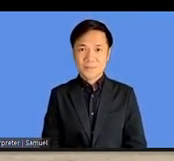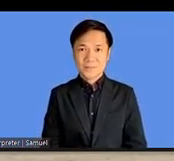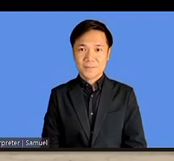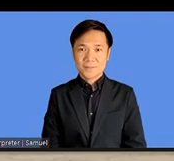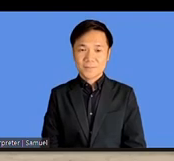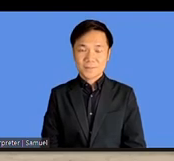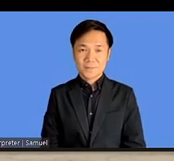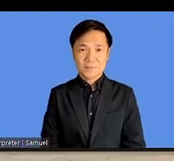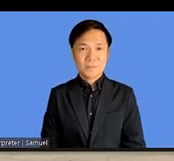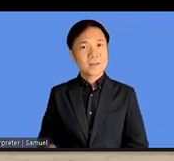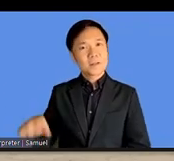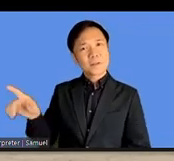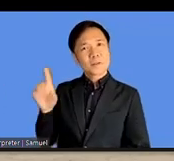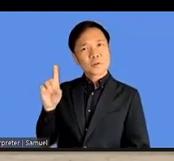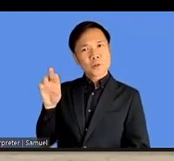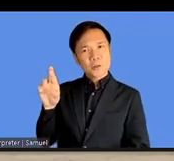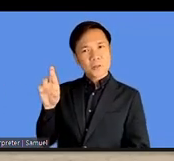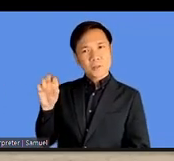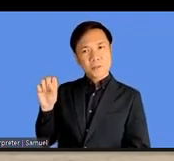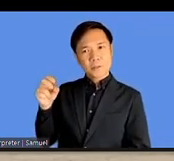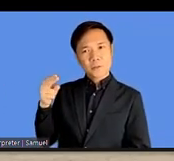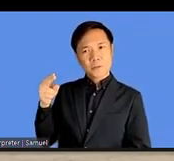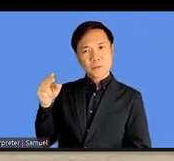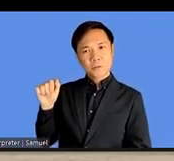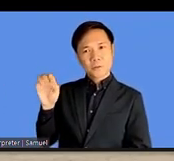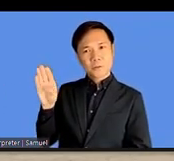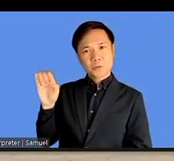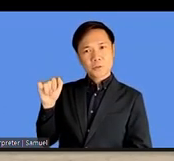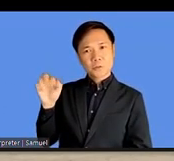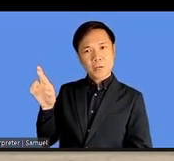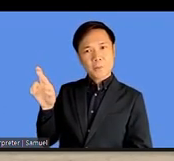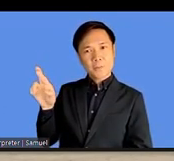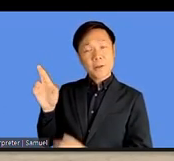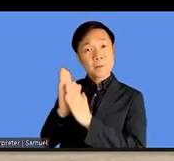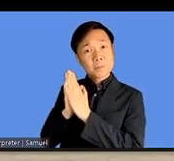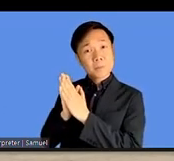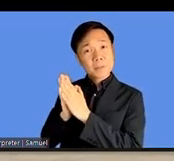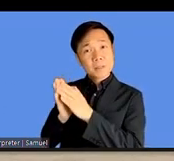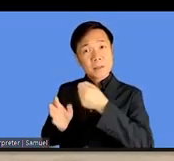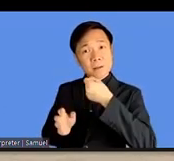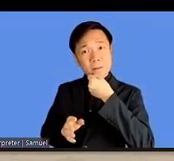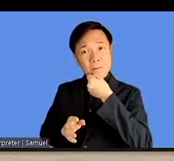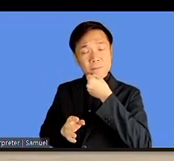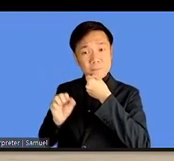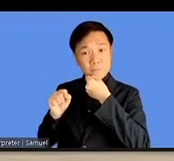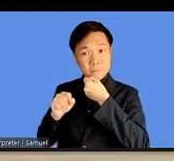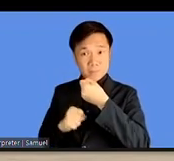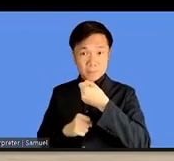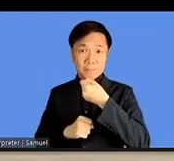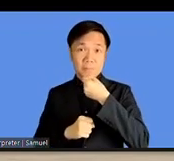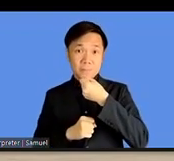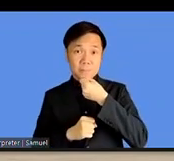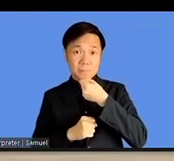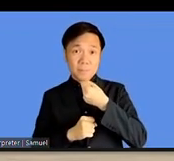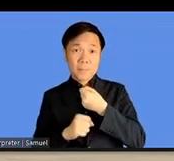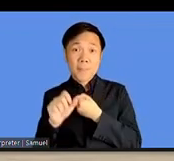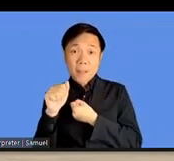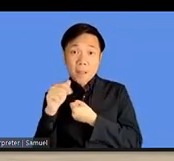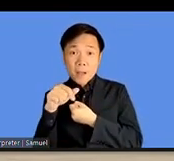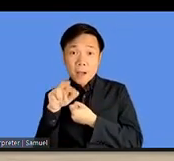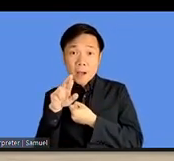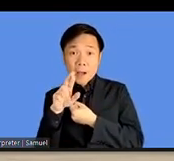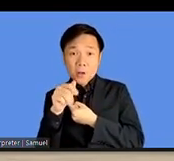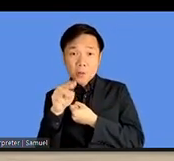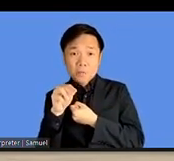Dr. Shabir, could you remind him, please, to open his microphone? please, Akram, please open your microphone.